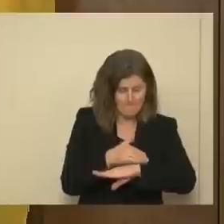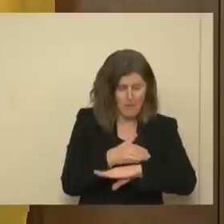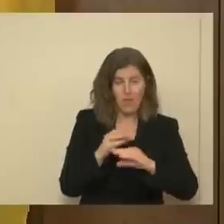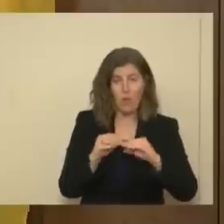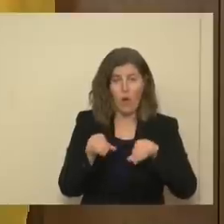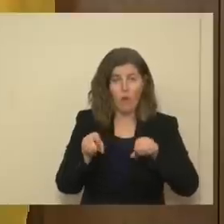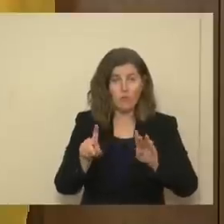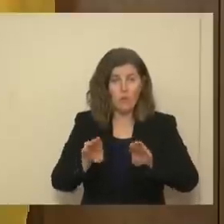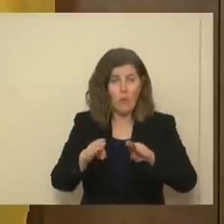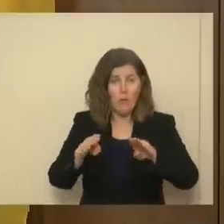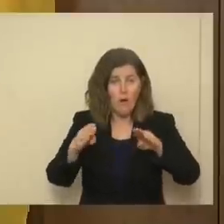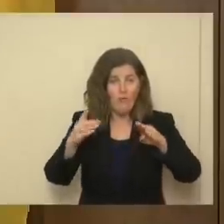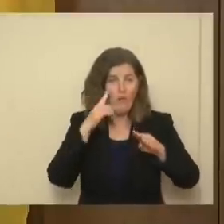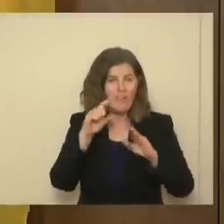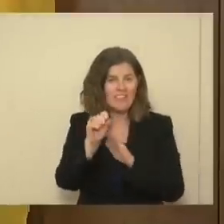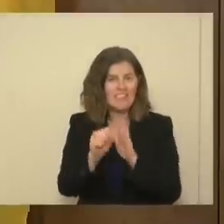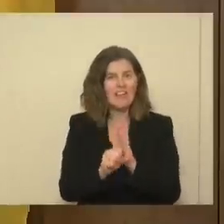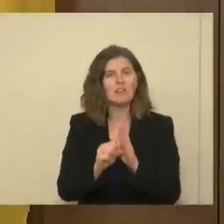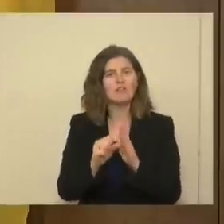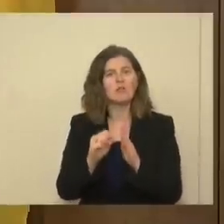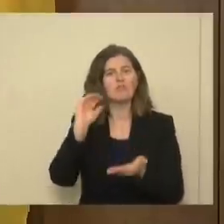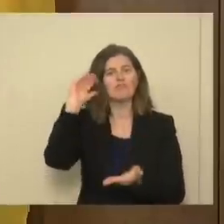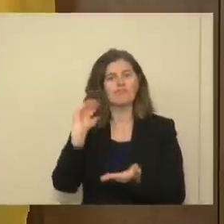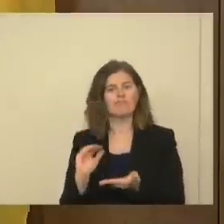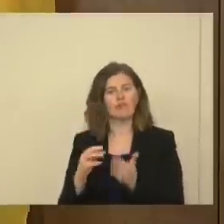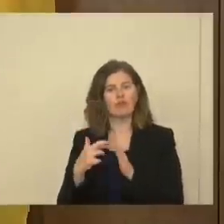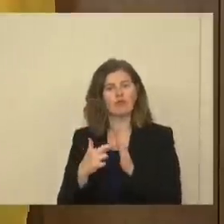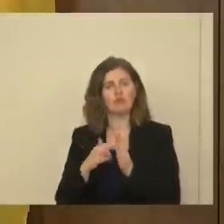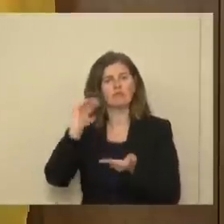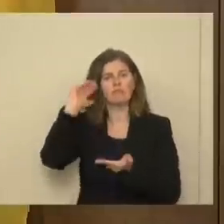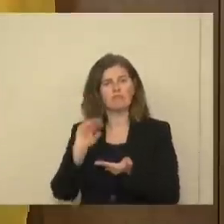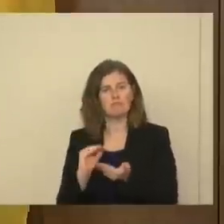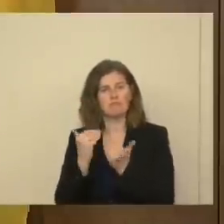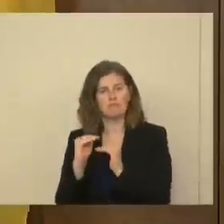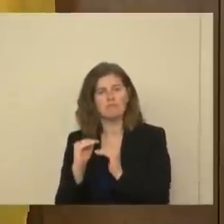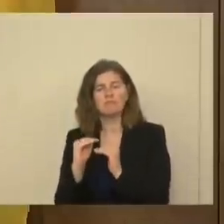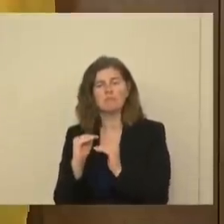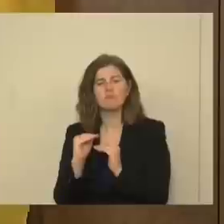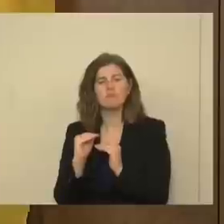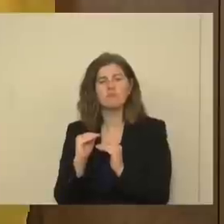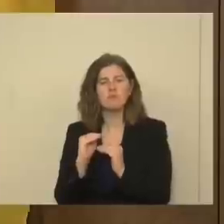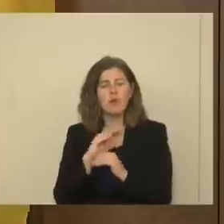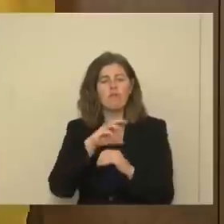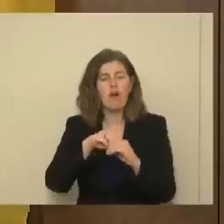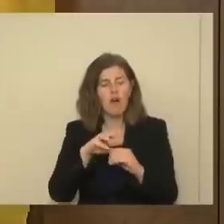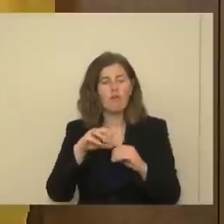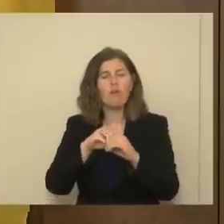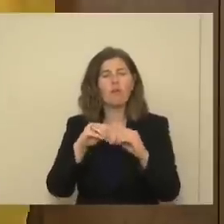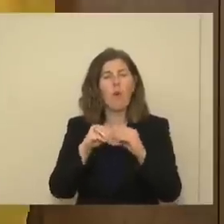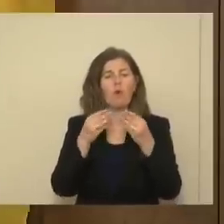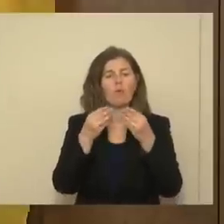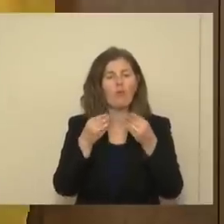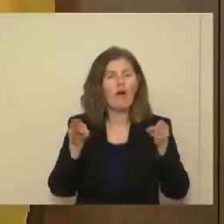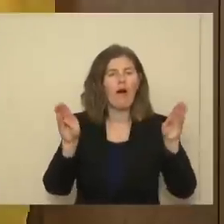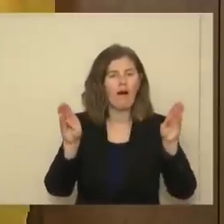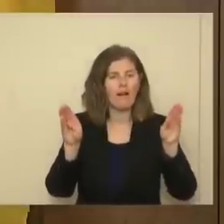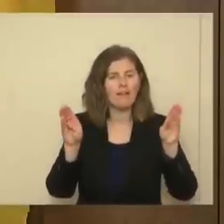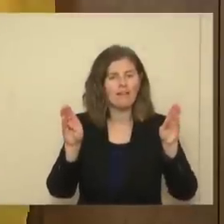provide for the state to relax restrictions and to engage in much broader